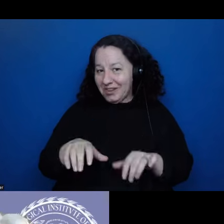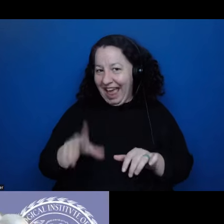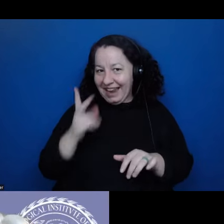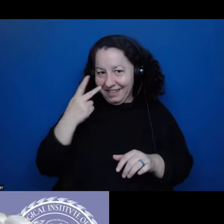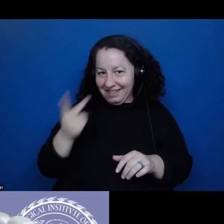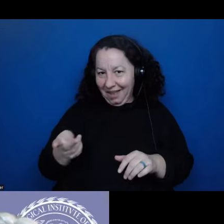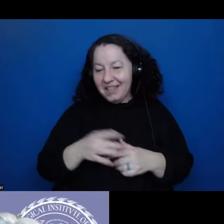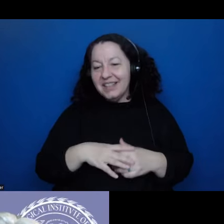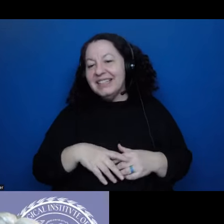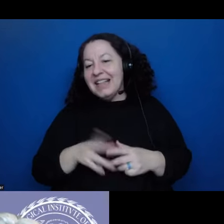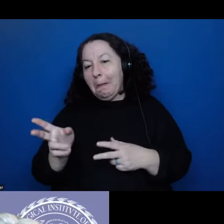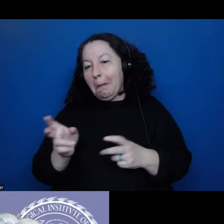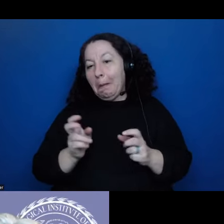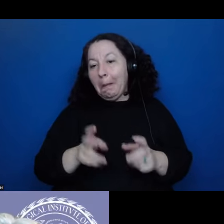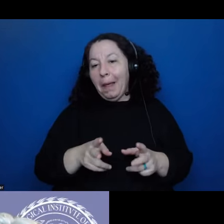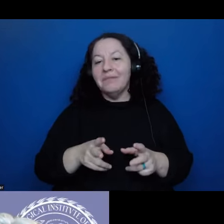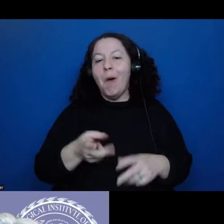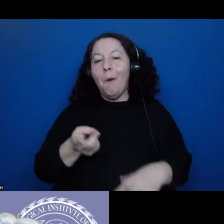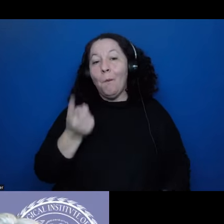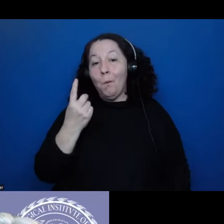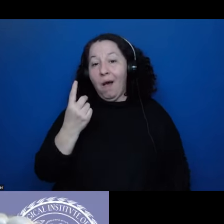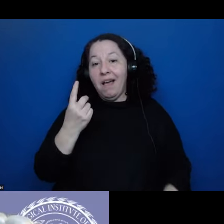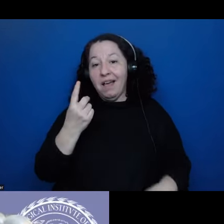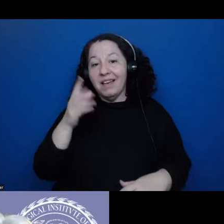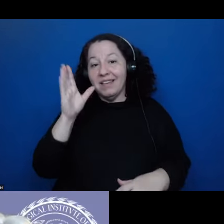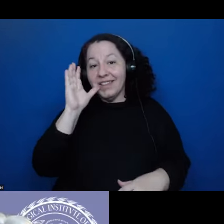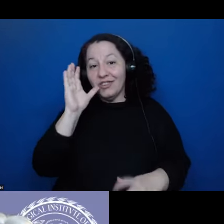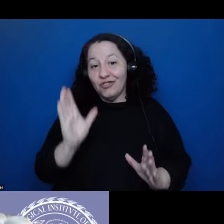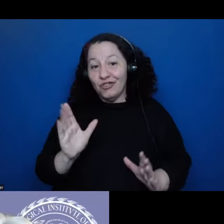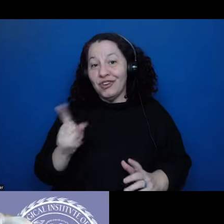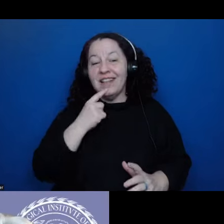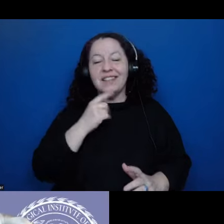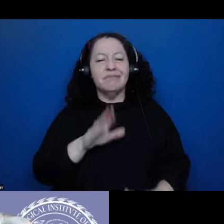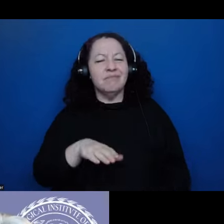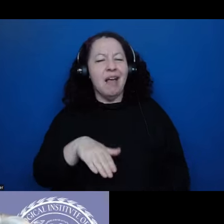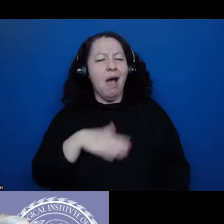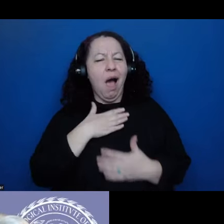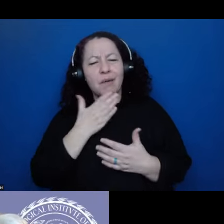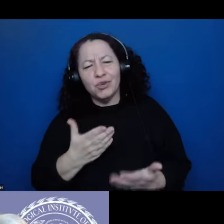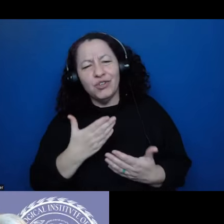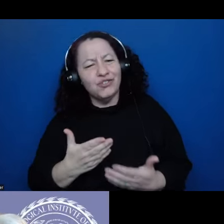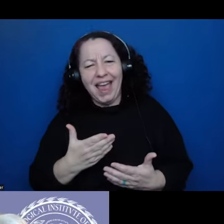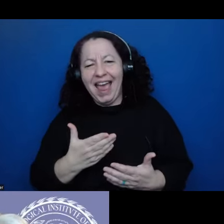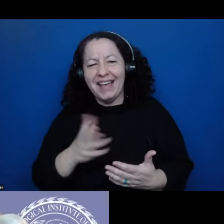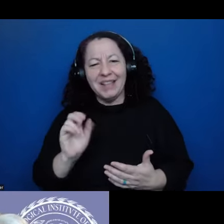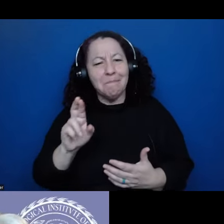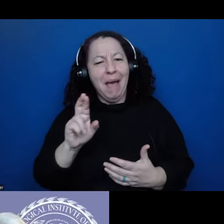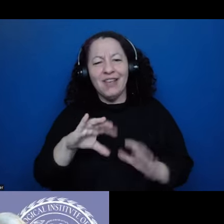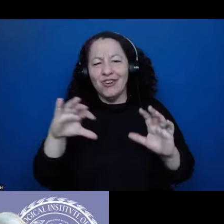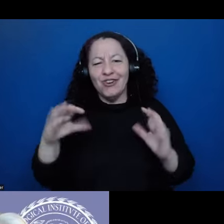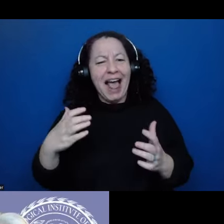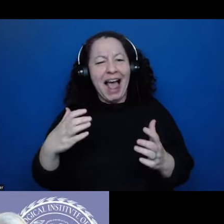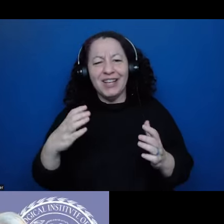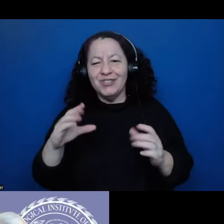um, one of our listeners says, I appreciate the master class given in such a brief window of time.